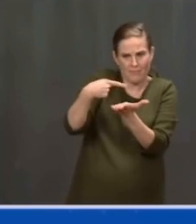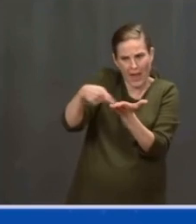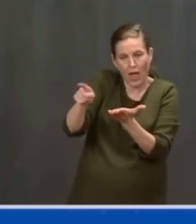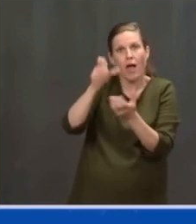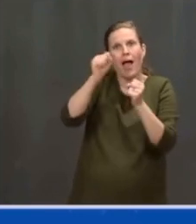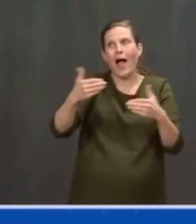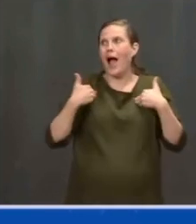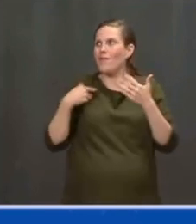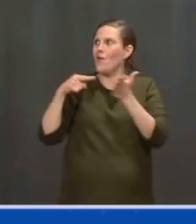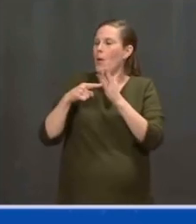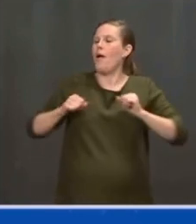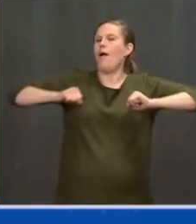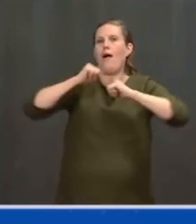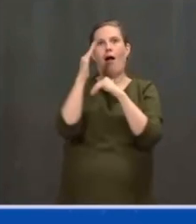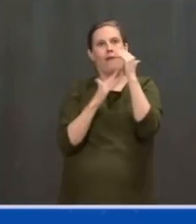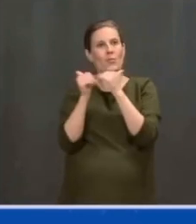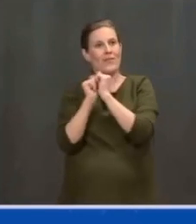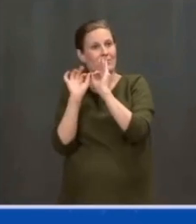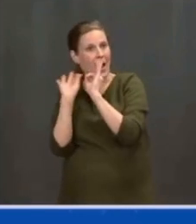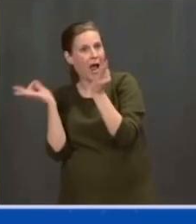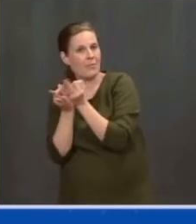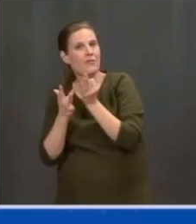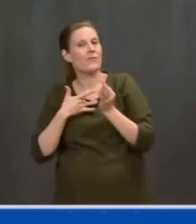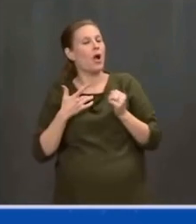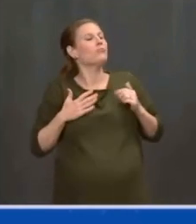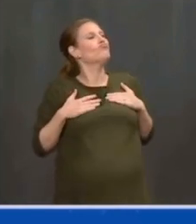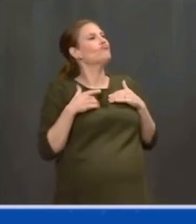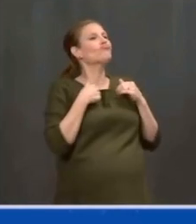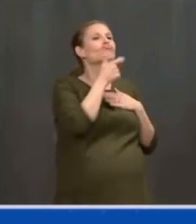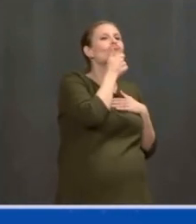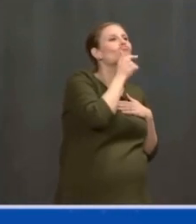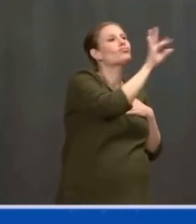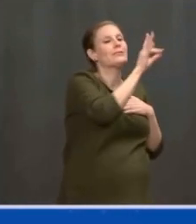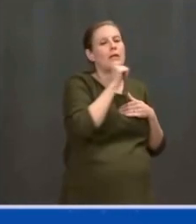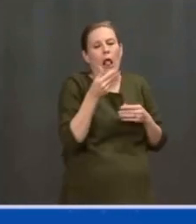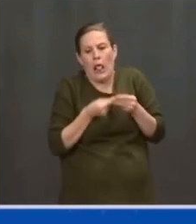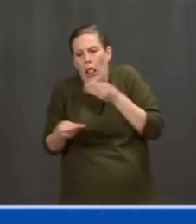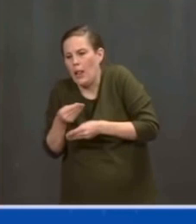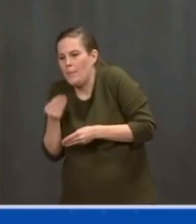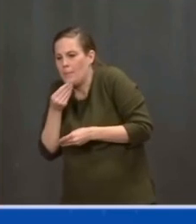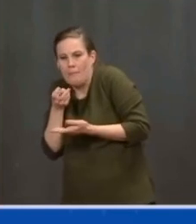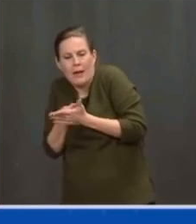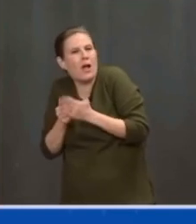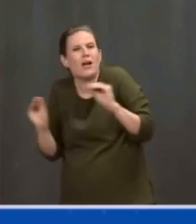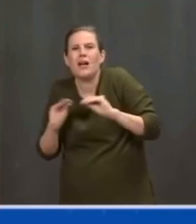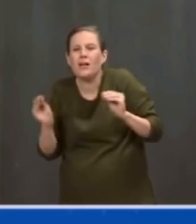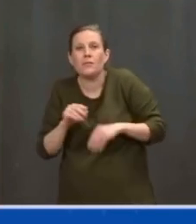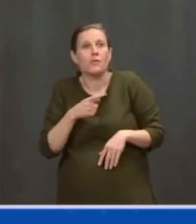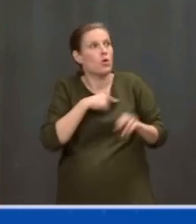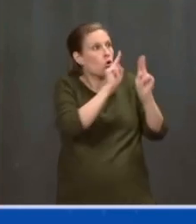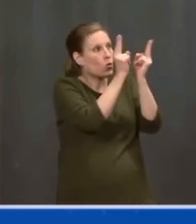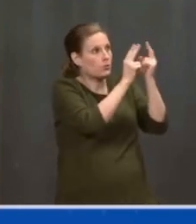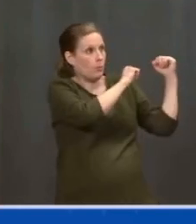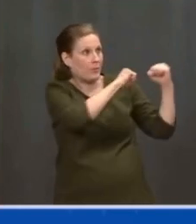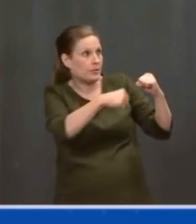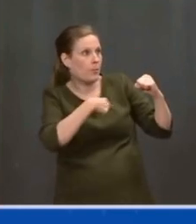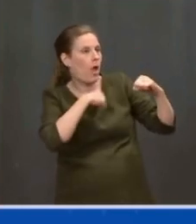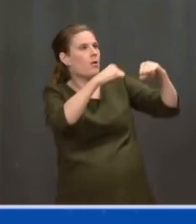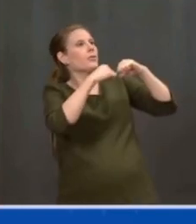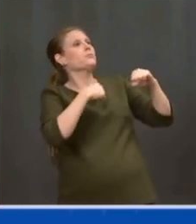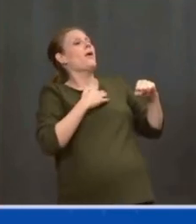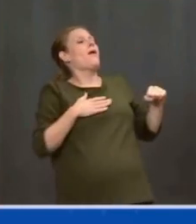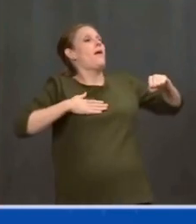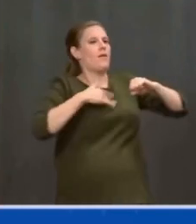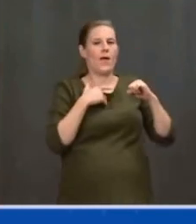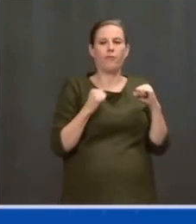choice to organize and bargain collectively. That's why my plan asked Congress to pass the Protecting the Right to Organize